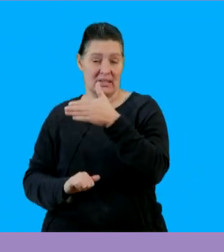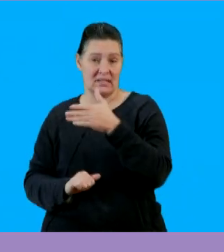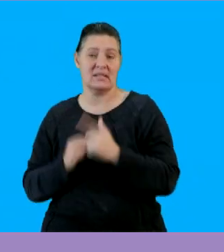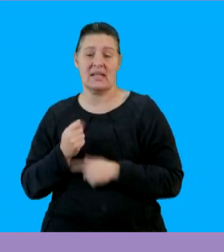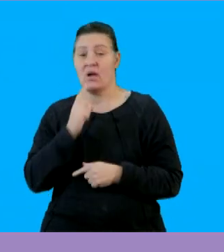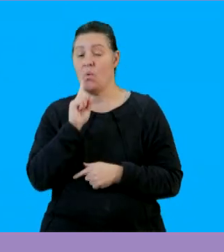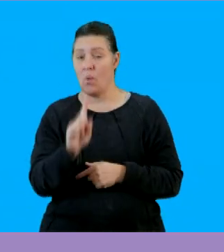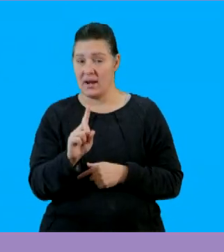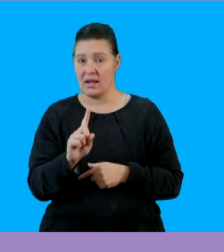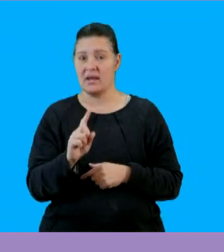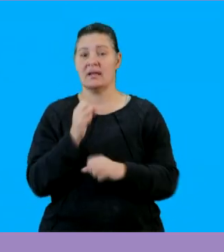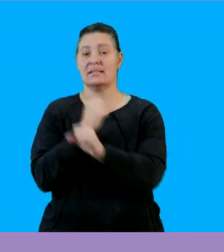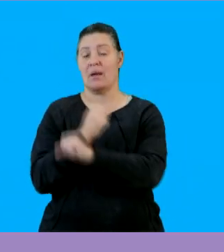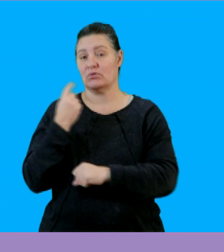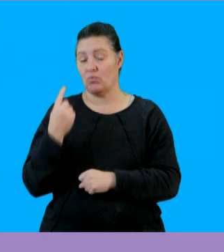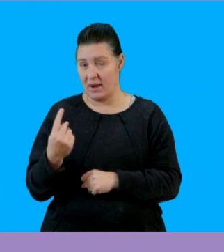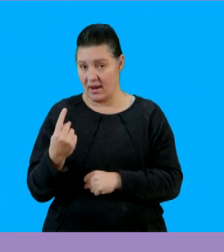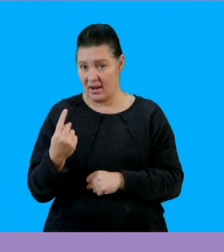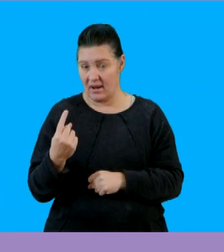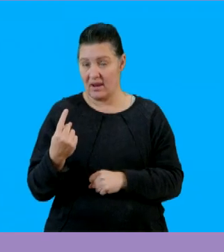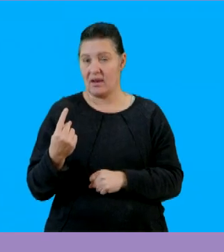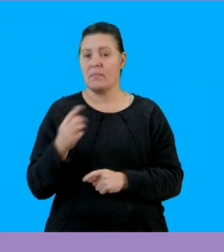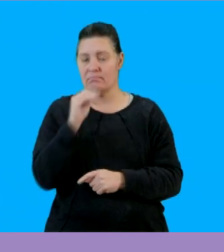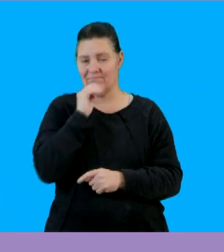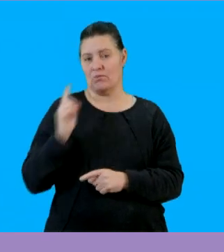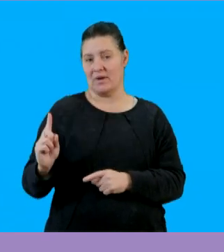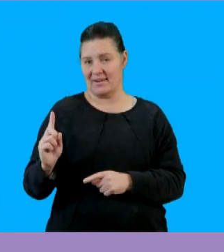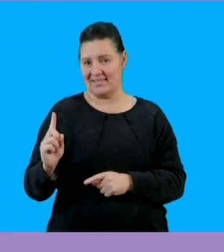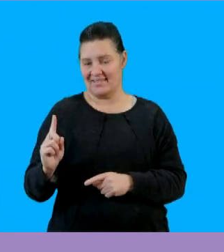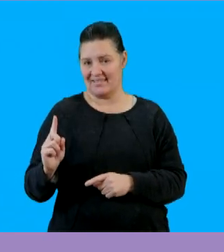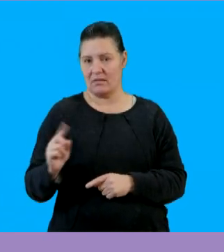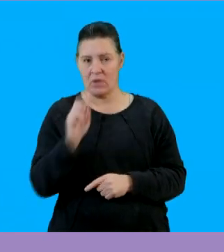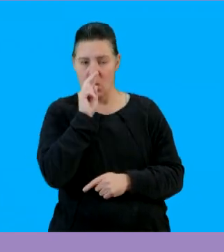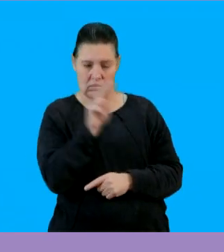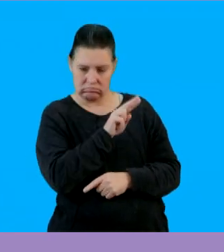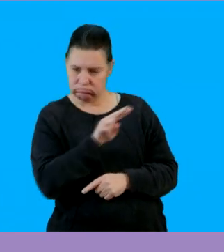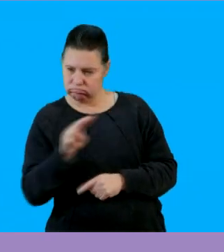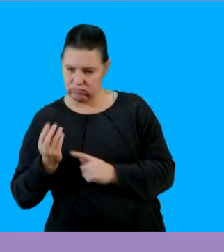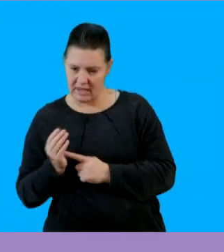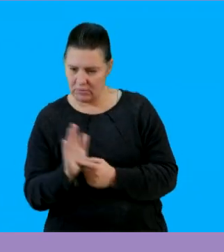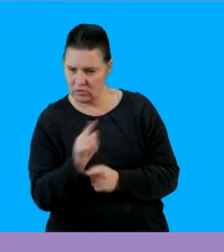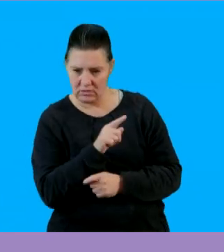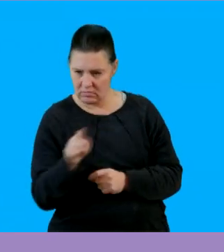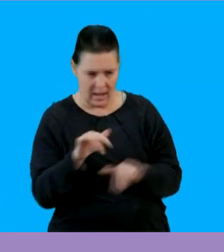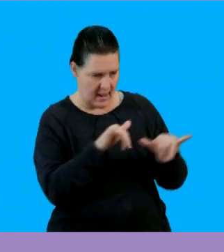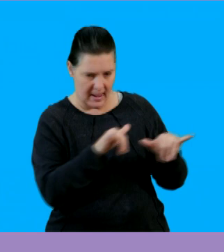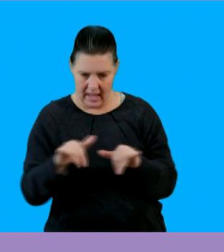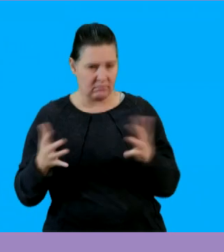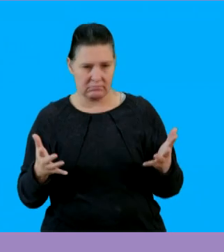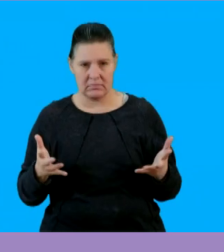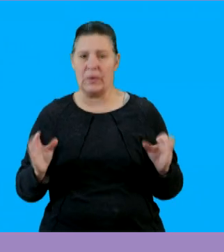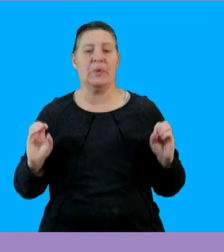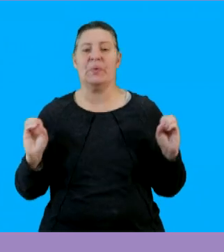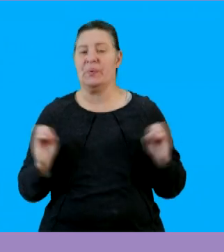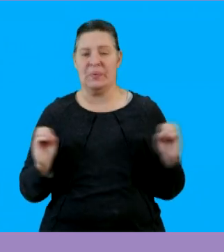are subtracting we are going to say 1 multiplied by 1 that is 1 we look through the expression we look for like